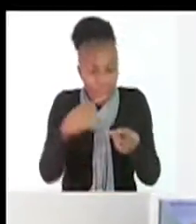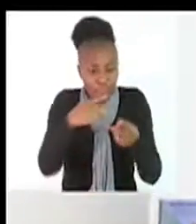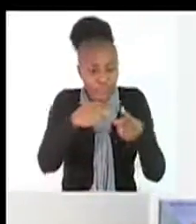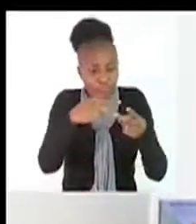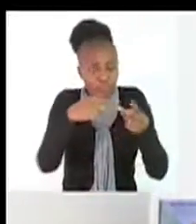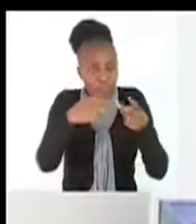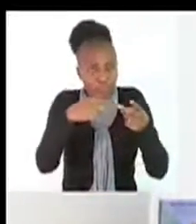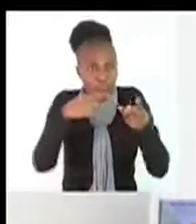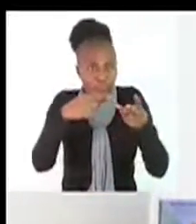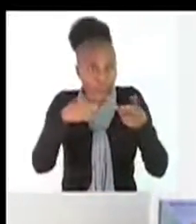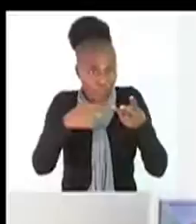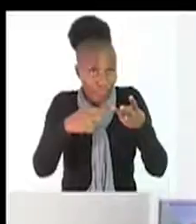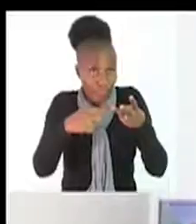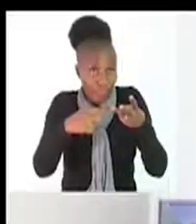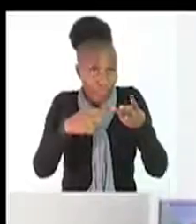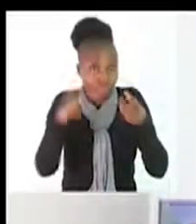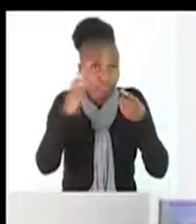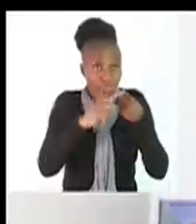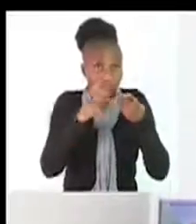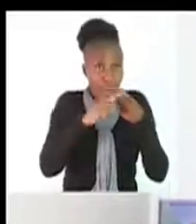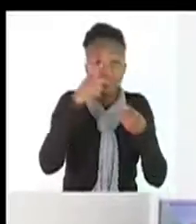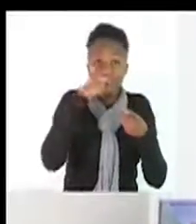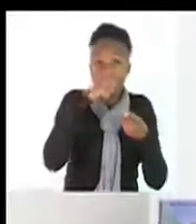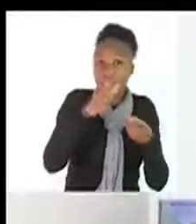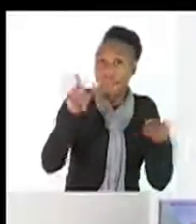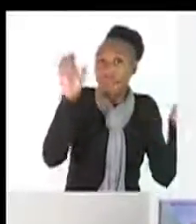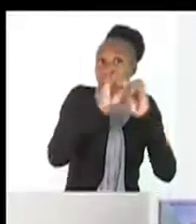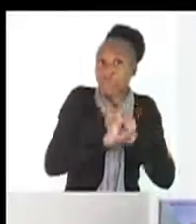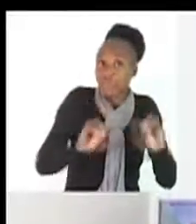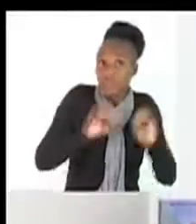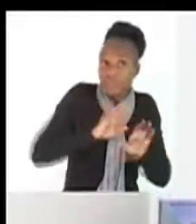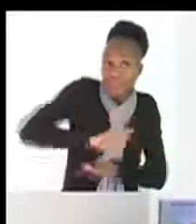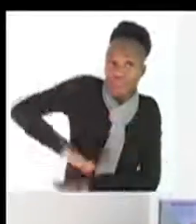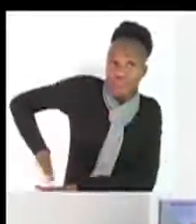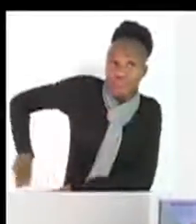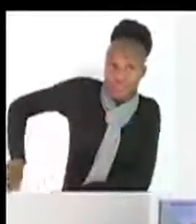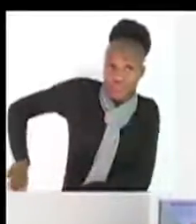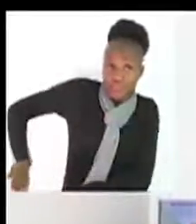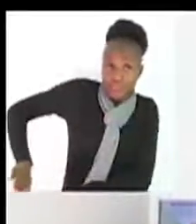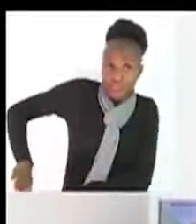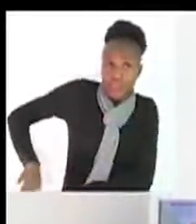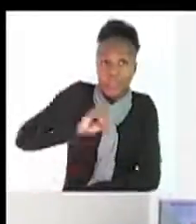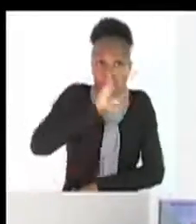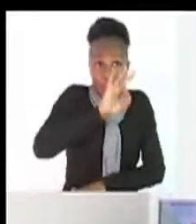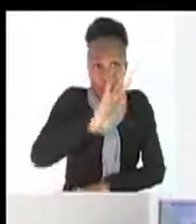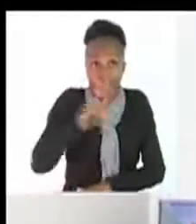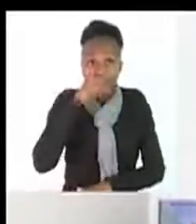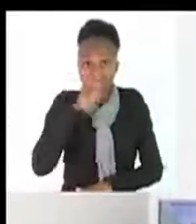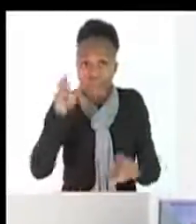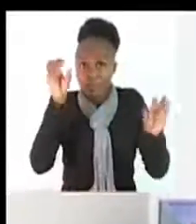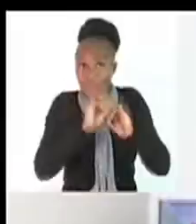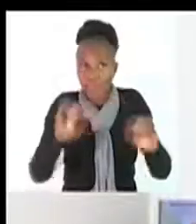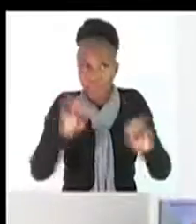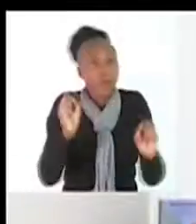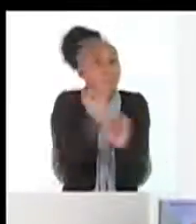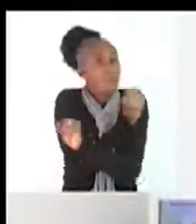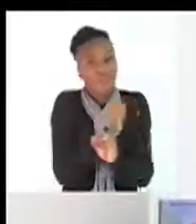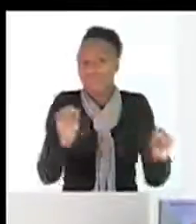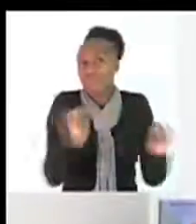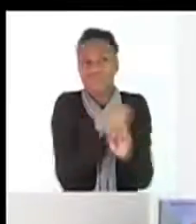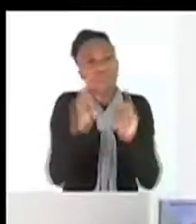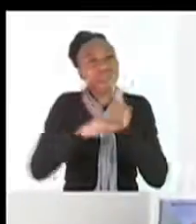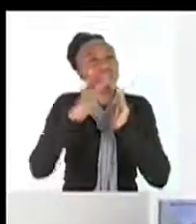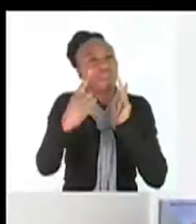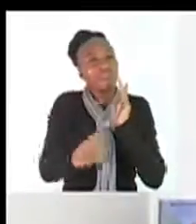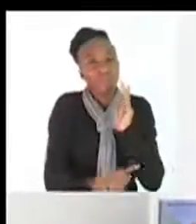can use. You can abstain. You say no to sex. If you do not have sexual intercourse, you will not be able to fall pregnant